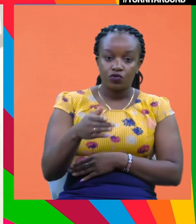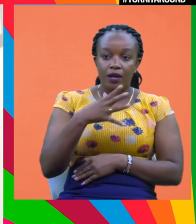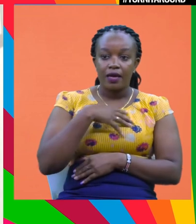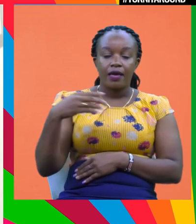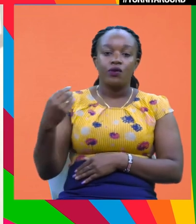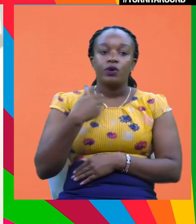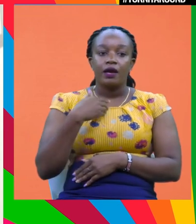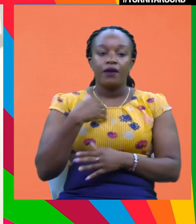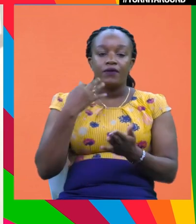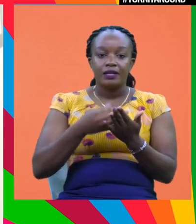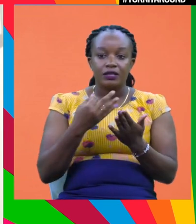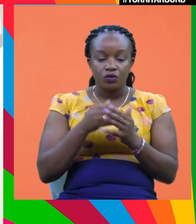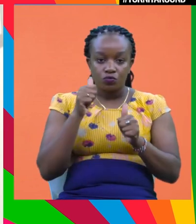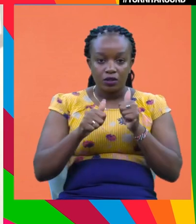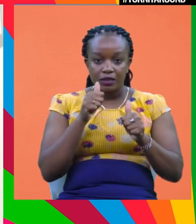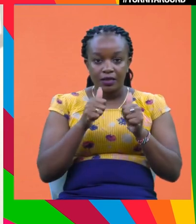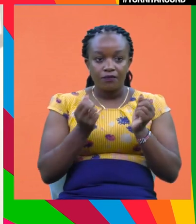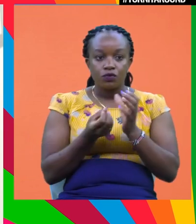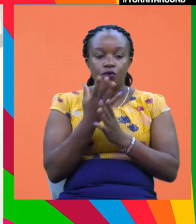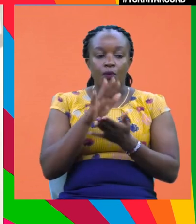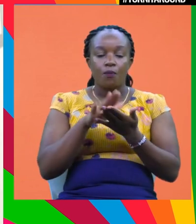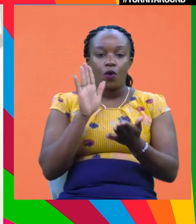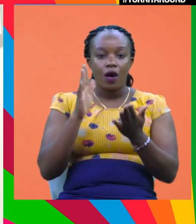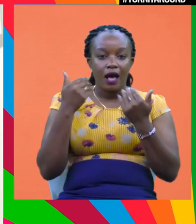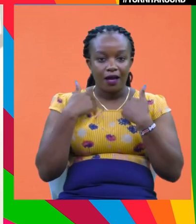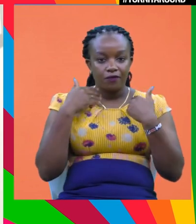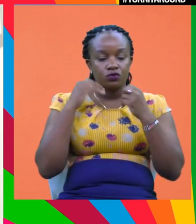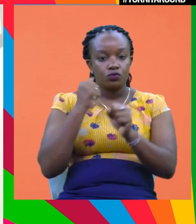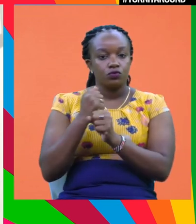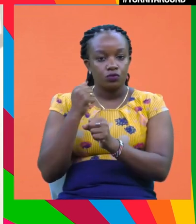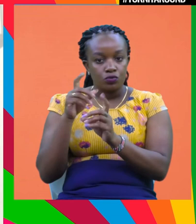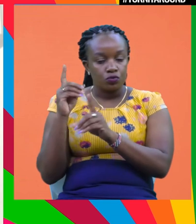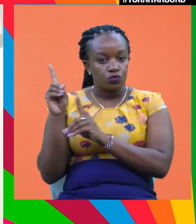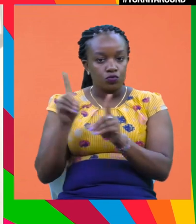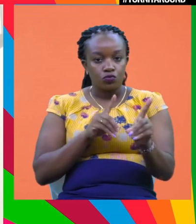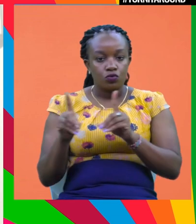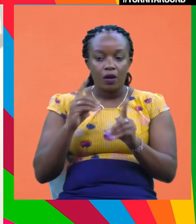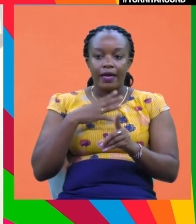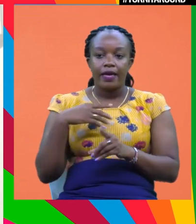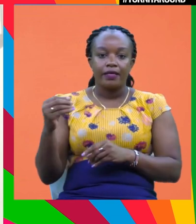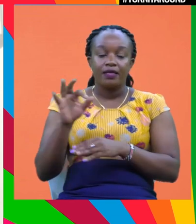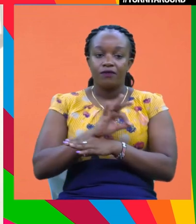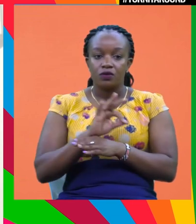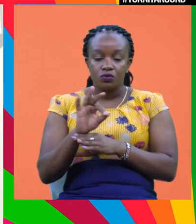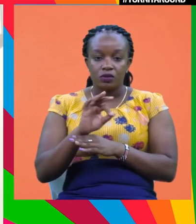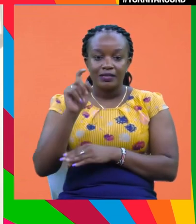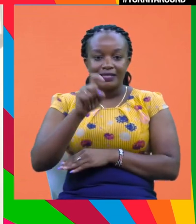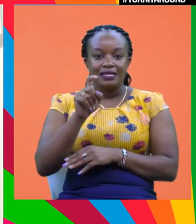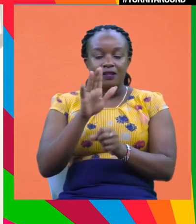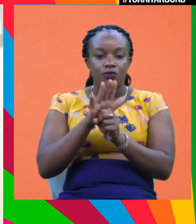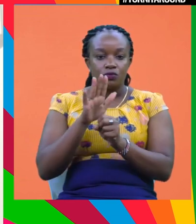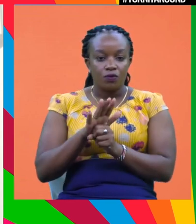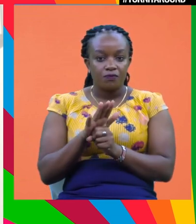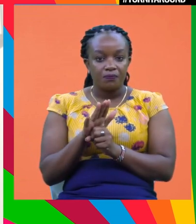has grown dramatically in recent years, but there's just so much more to do. And just in general, how our financial system functions needs a bit of a